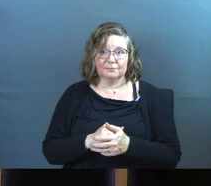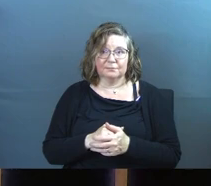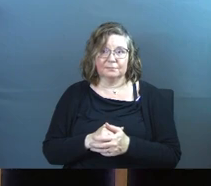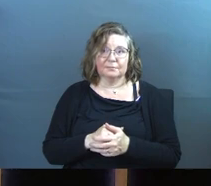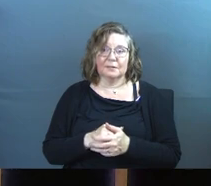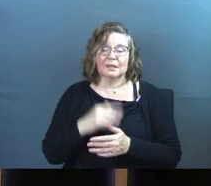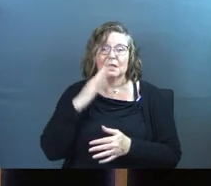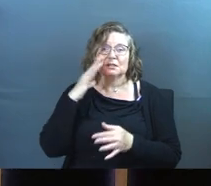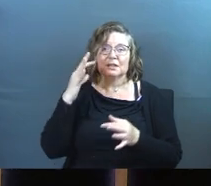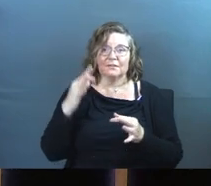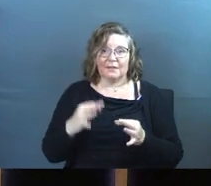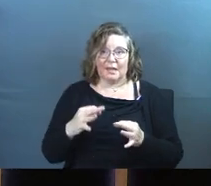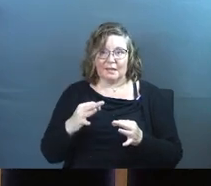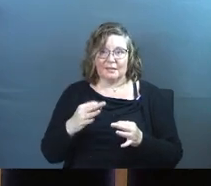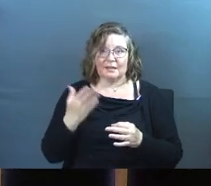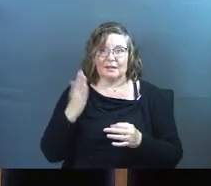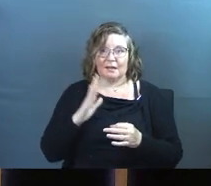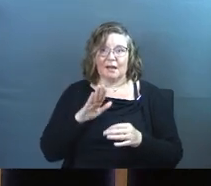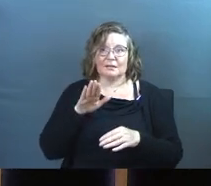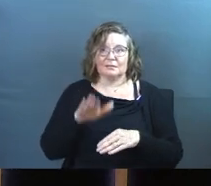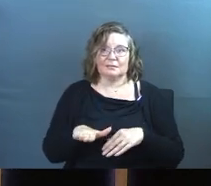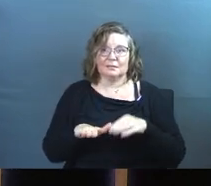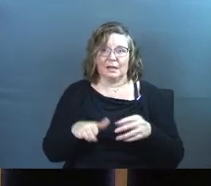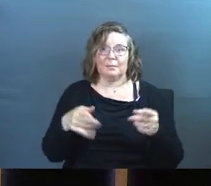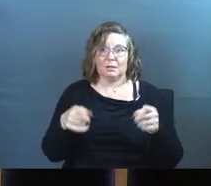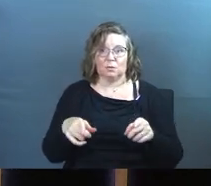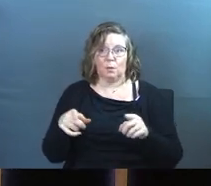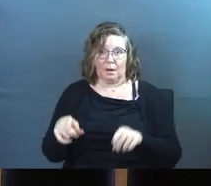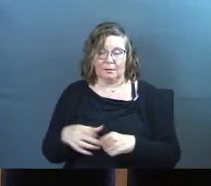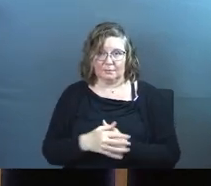There's a faith in God step that's going on.